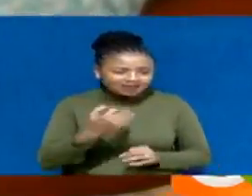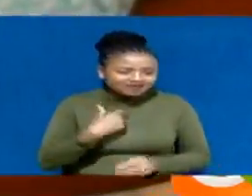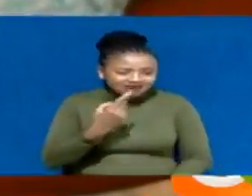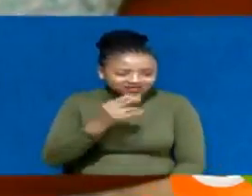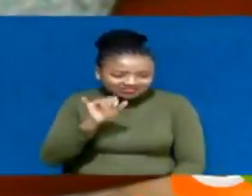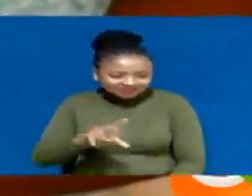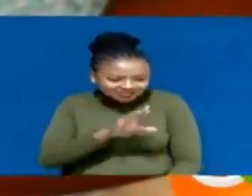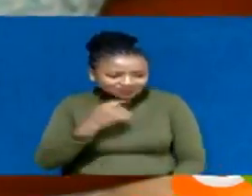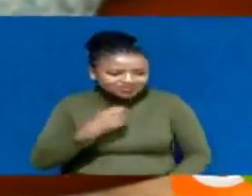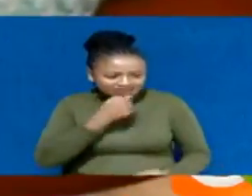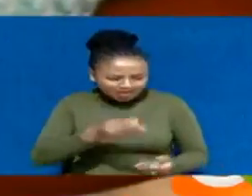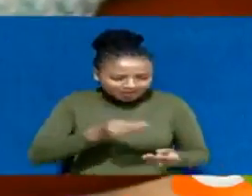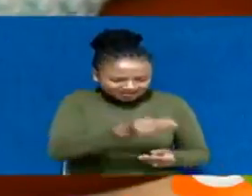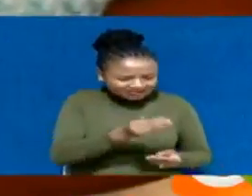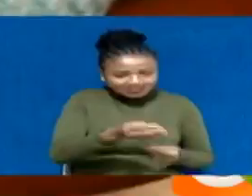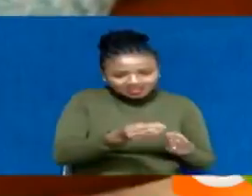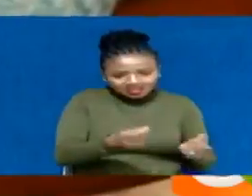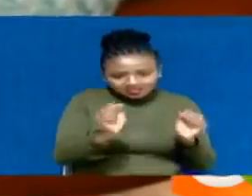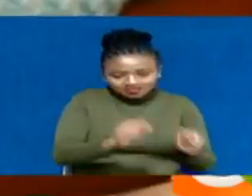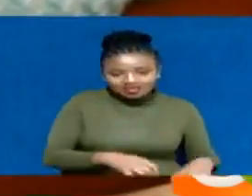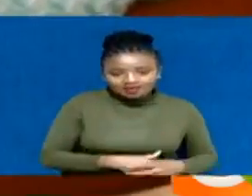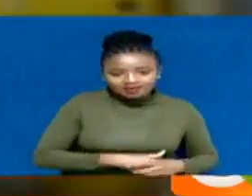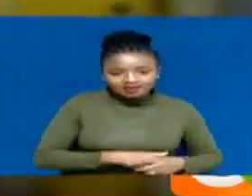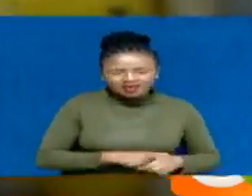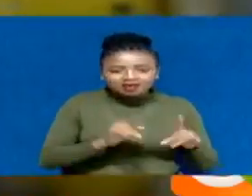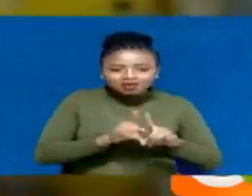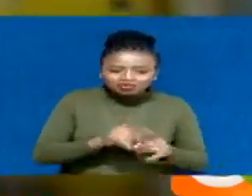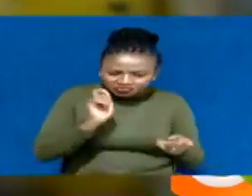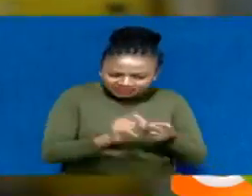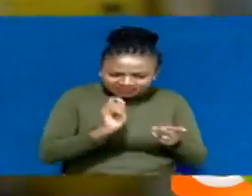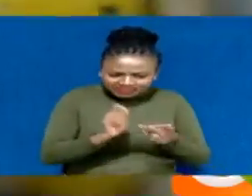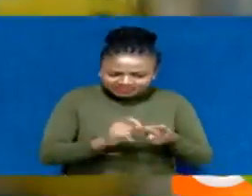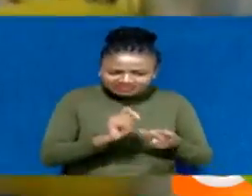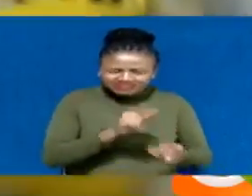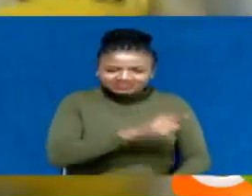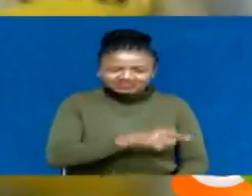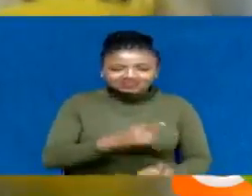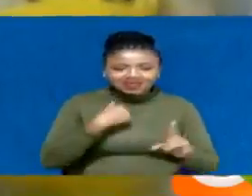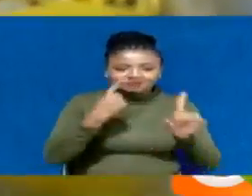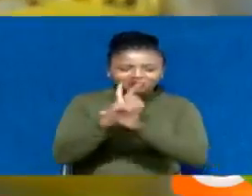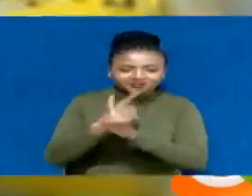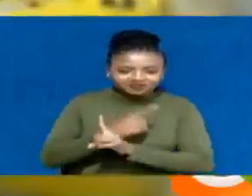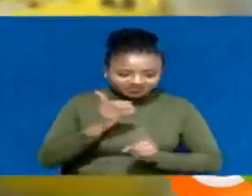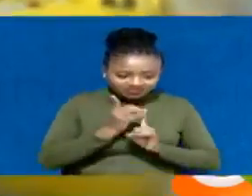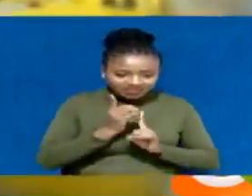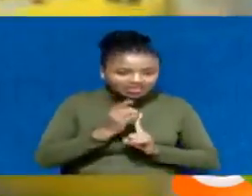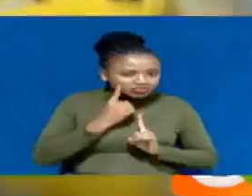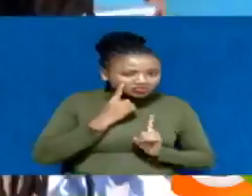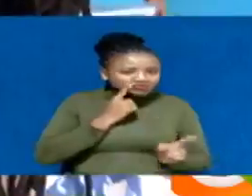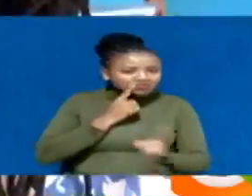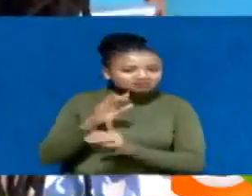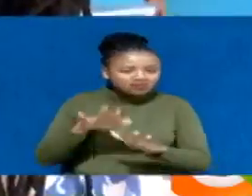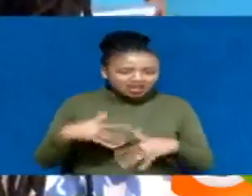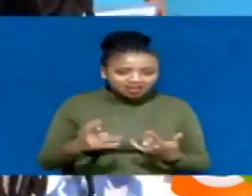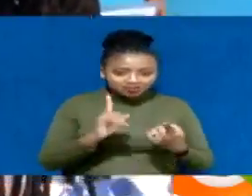of transmission. Frequent HIV testing of the infant is done on diverse dates to monitor their status.